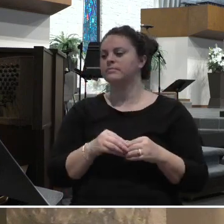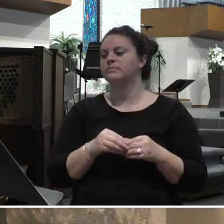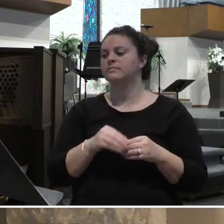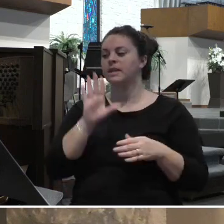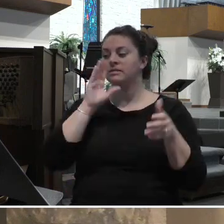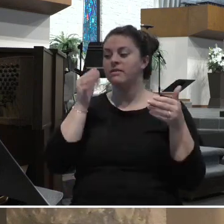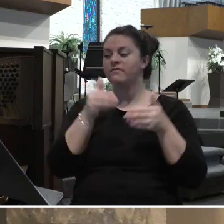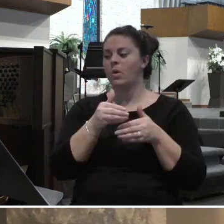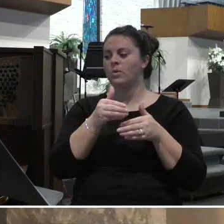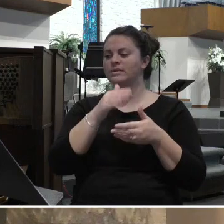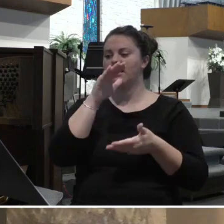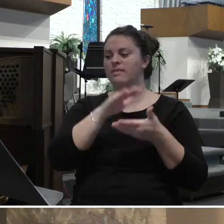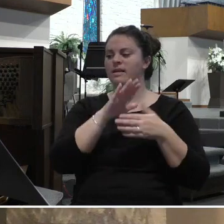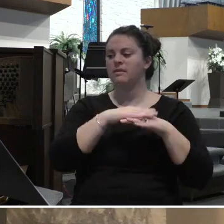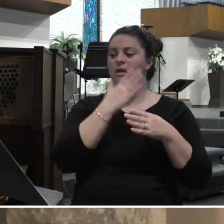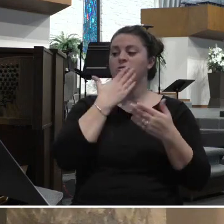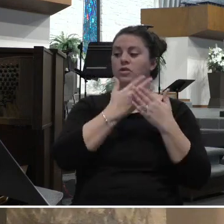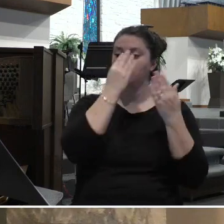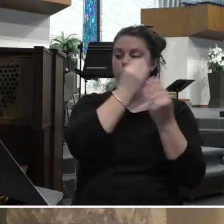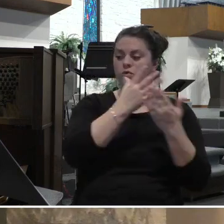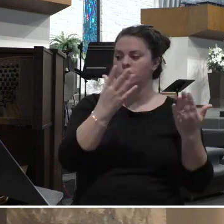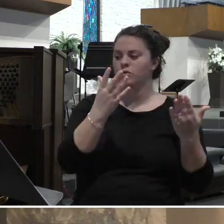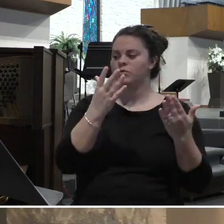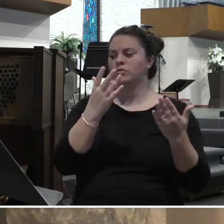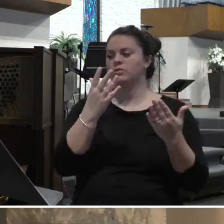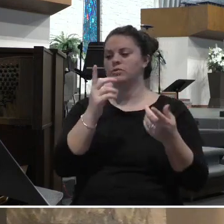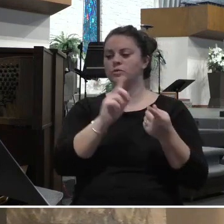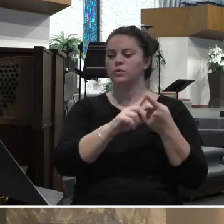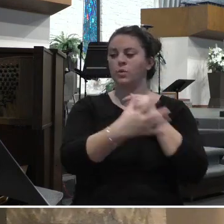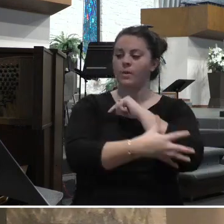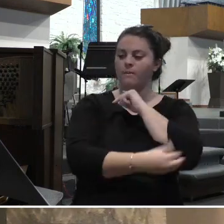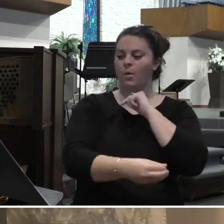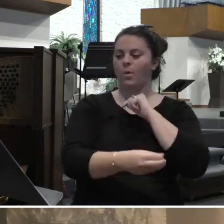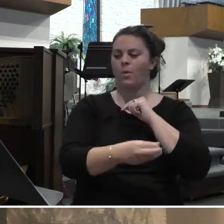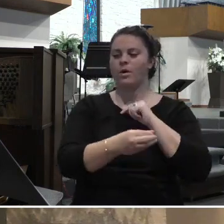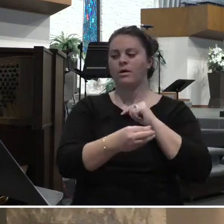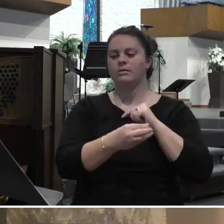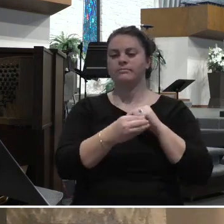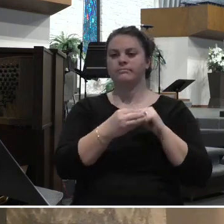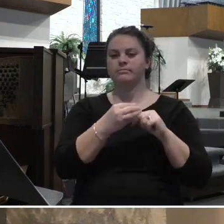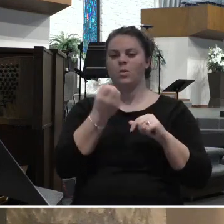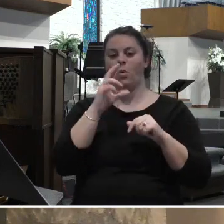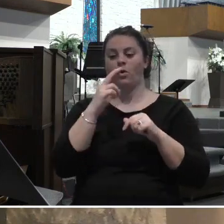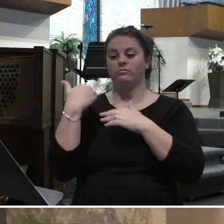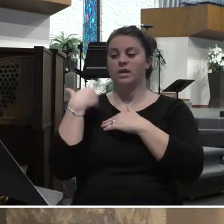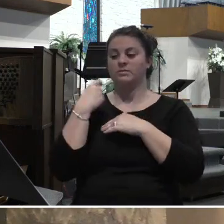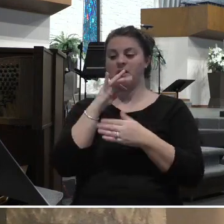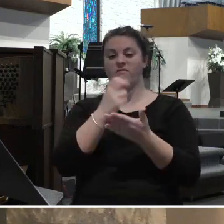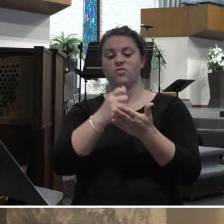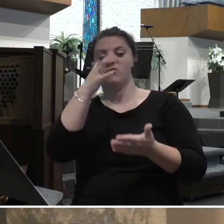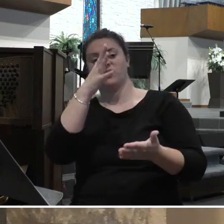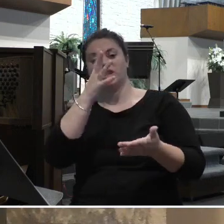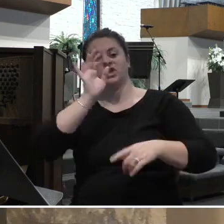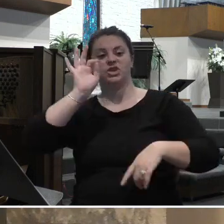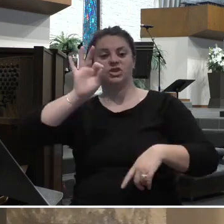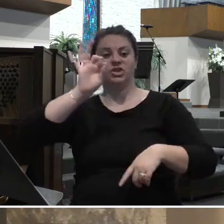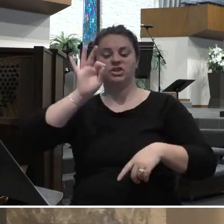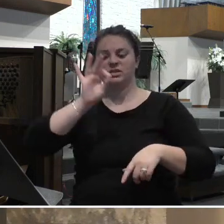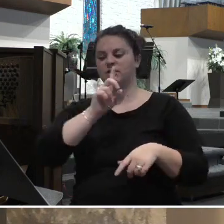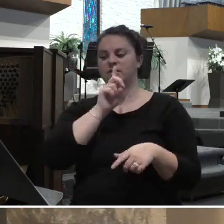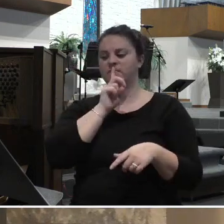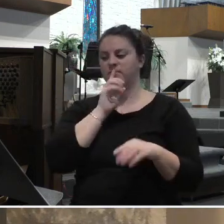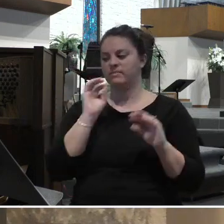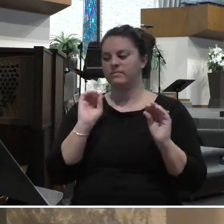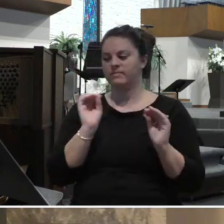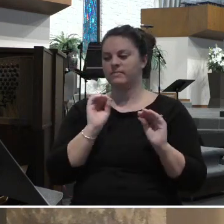of some laborers benefits the lives of others. In the end, all have enough